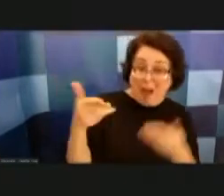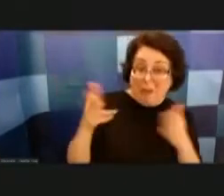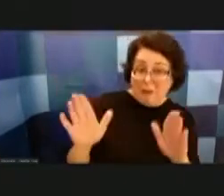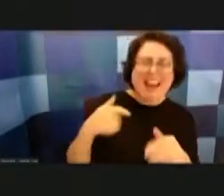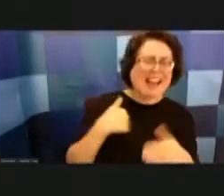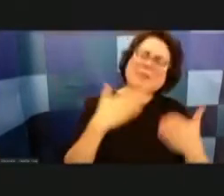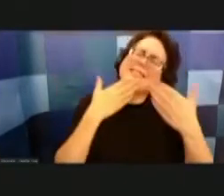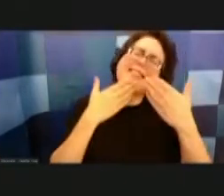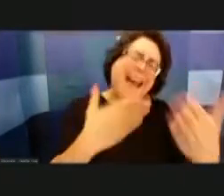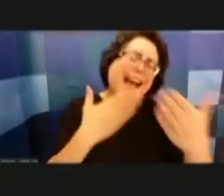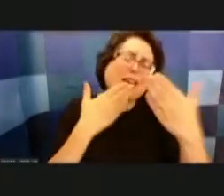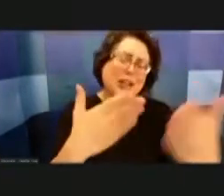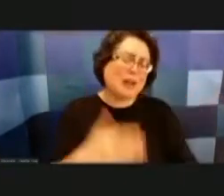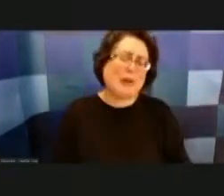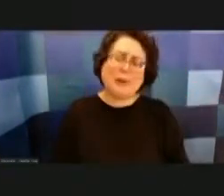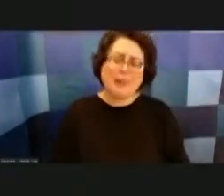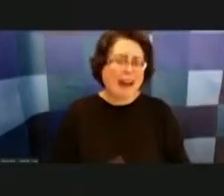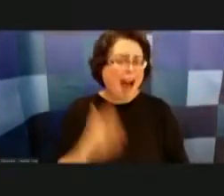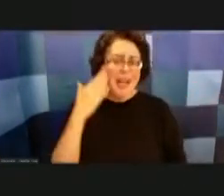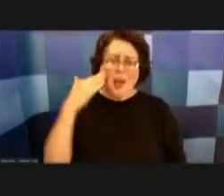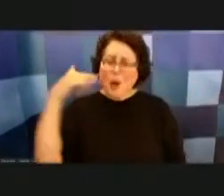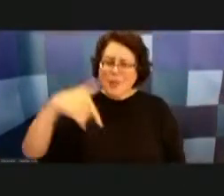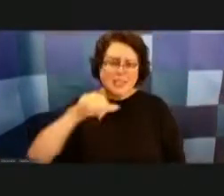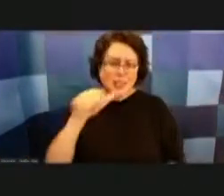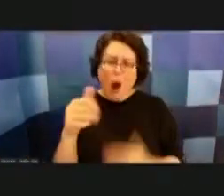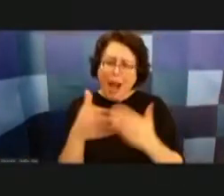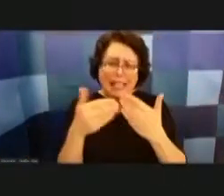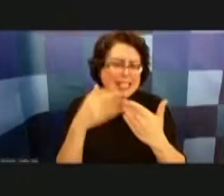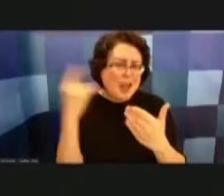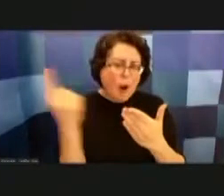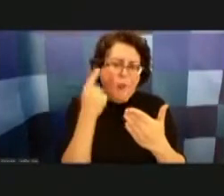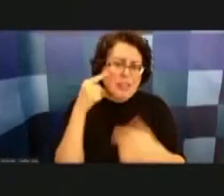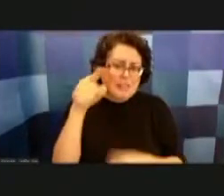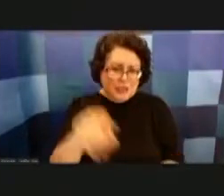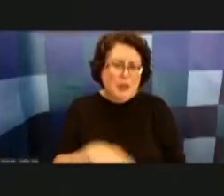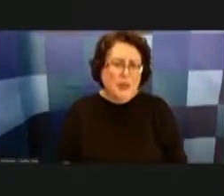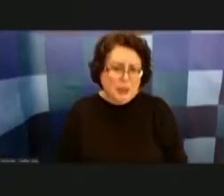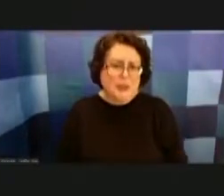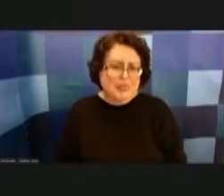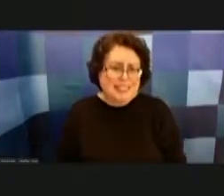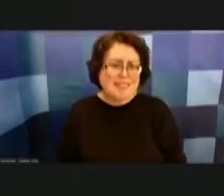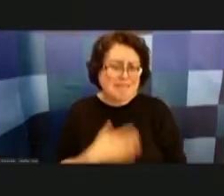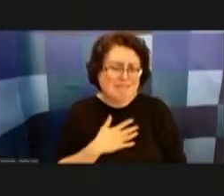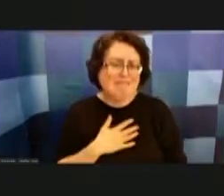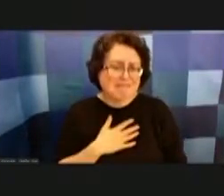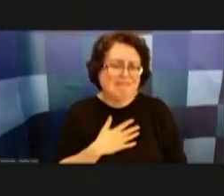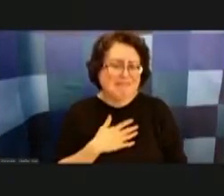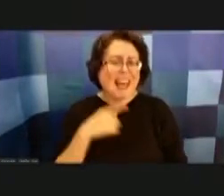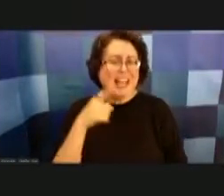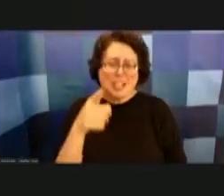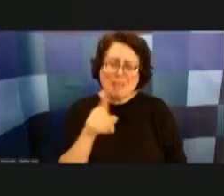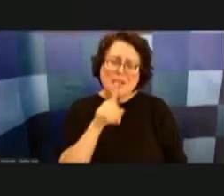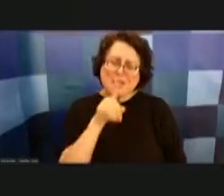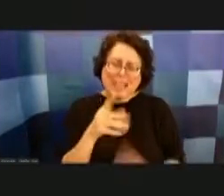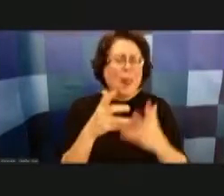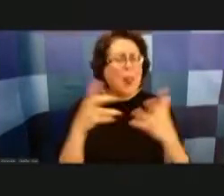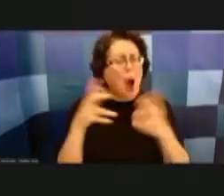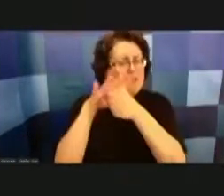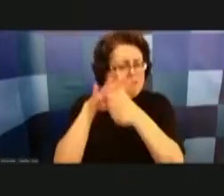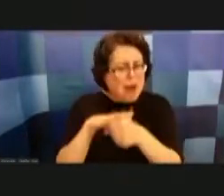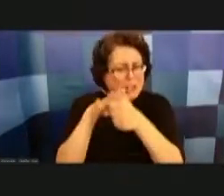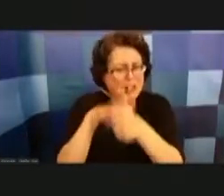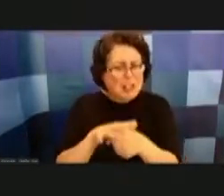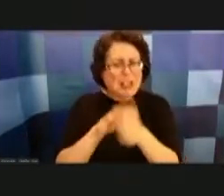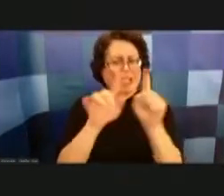know it's it hasn't always been easy and you have been um under a tremendous amount of pressure in a lot of different ways